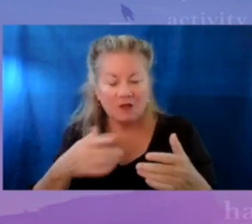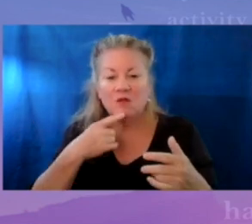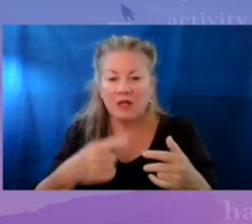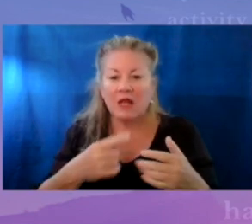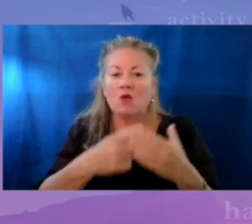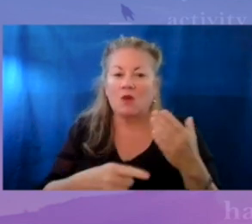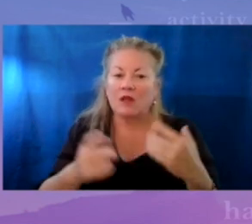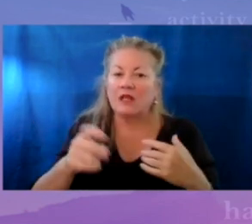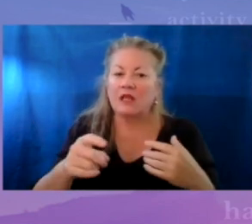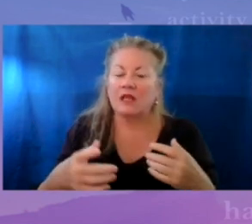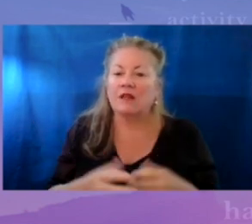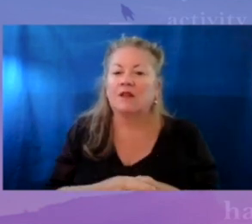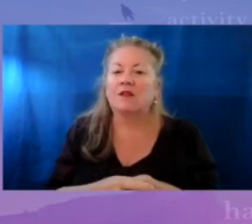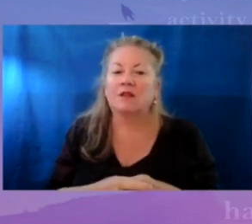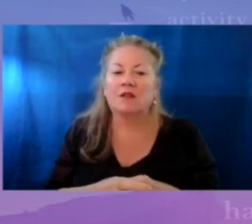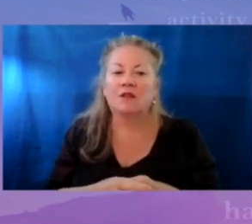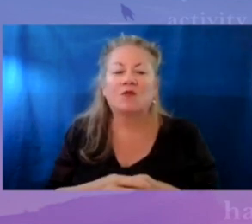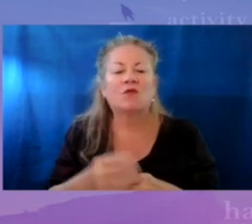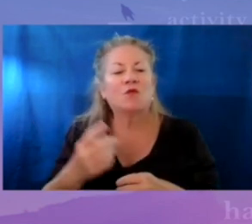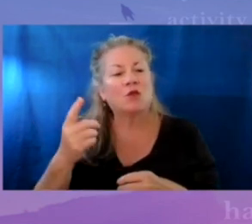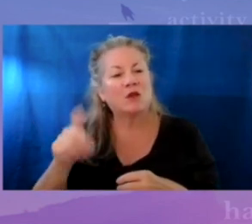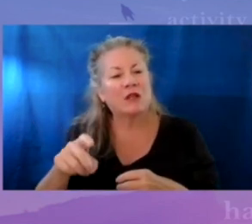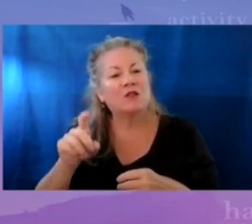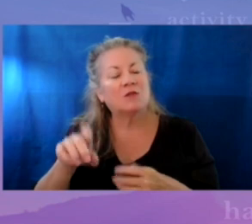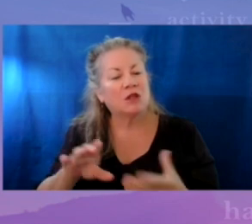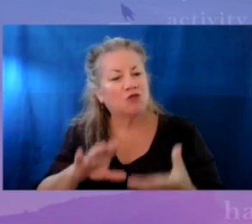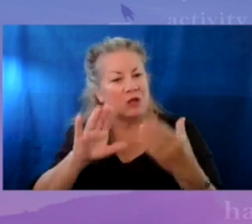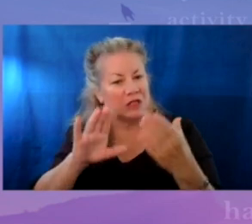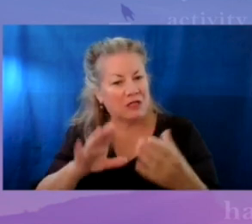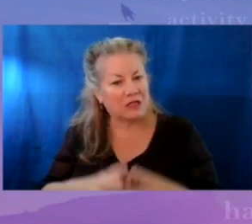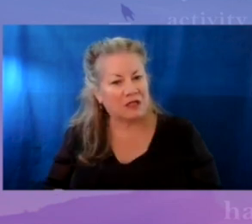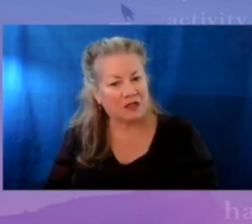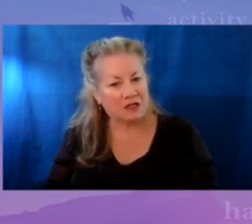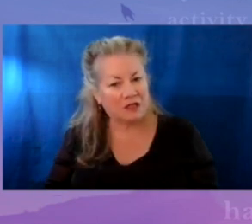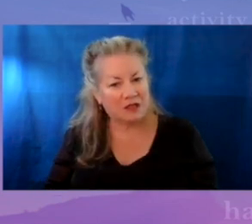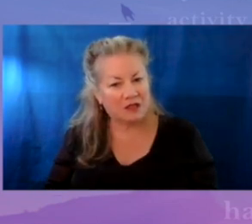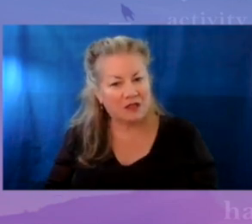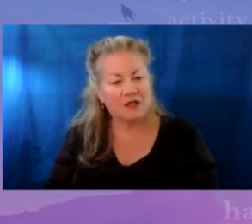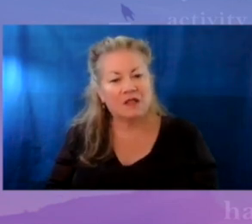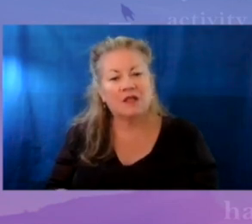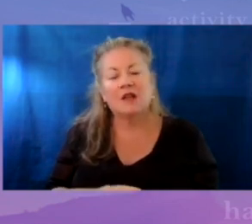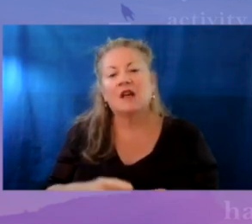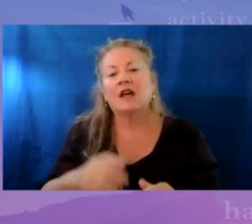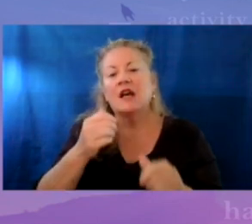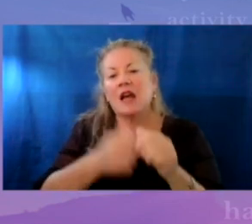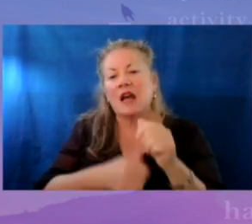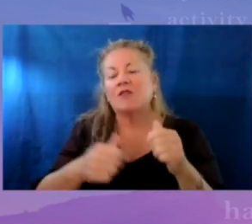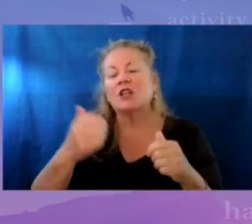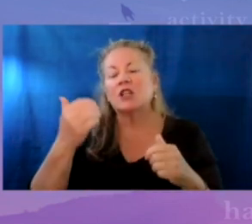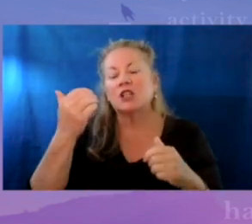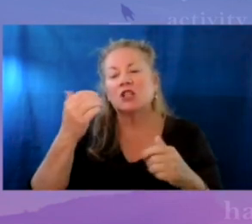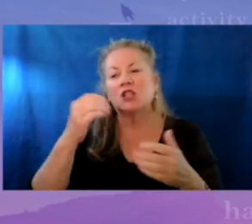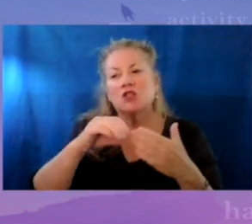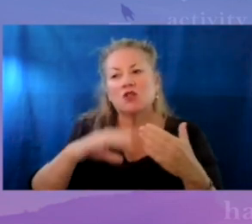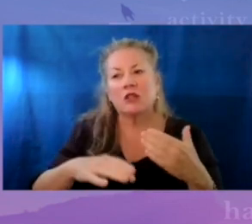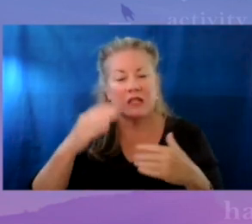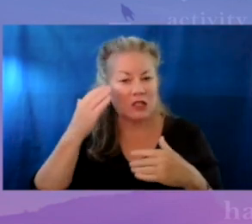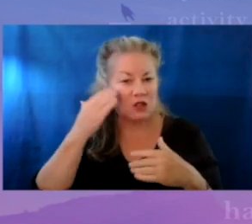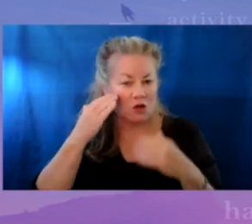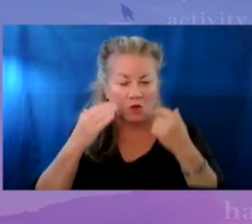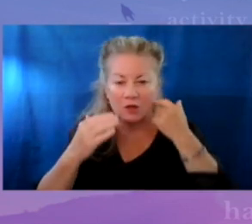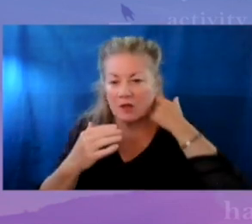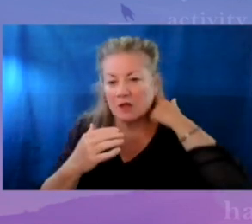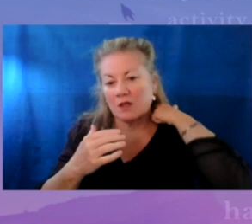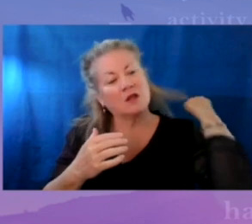say what they need for their needs to be addressed. In MNPS, every student is known, and through the navigator